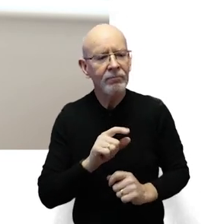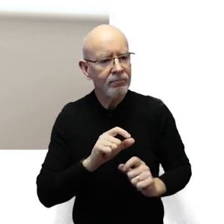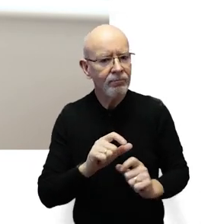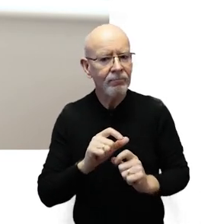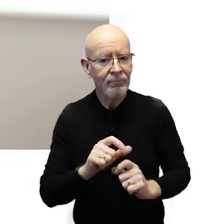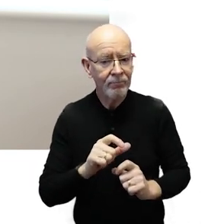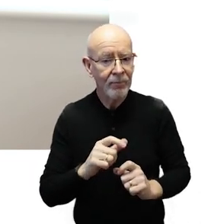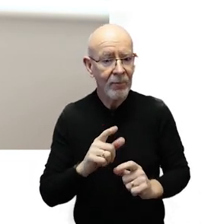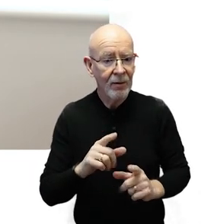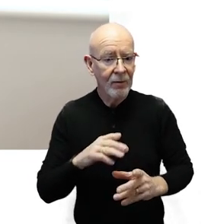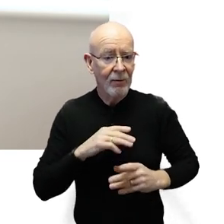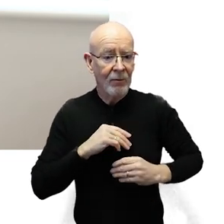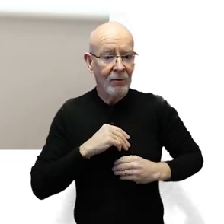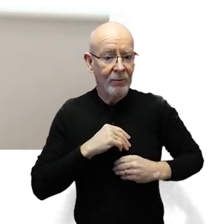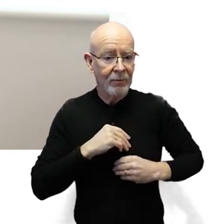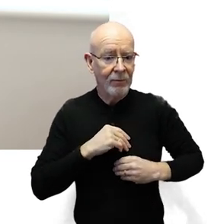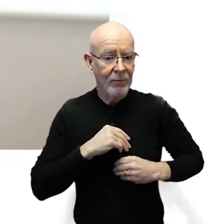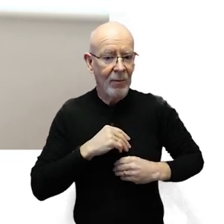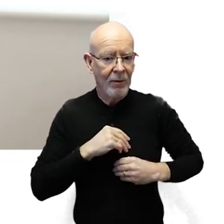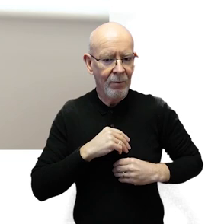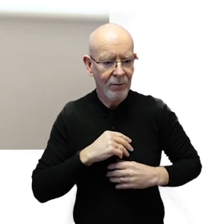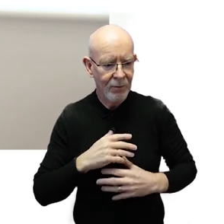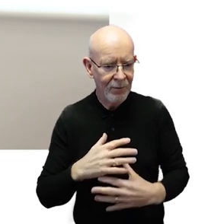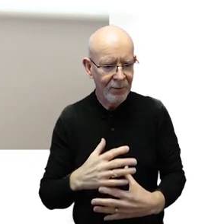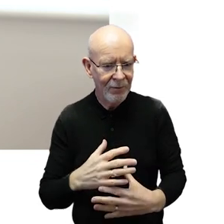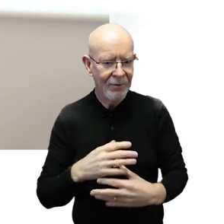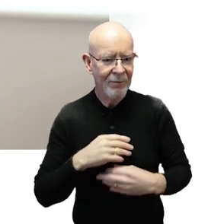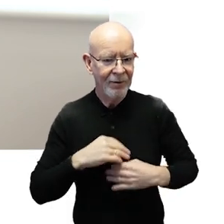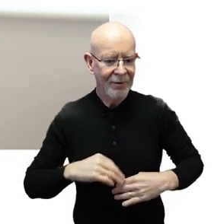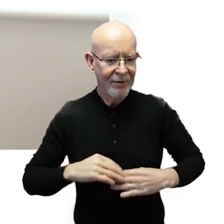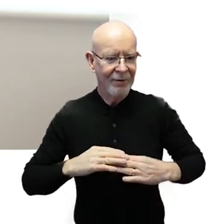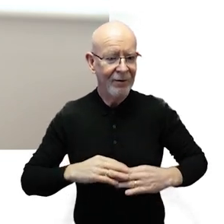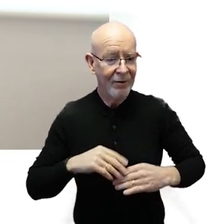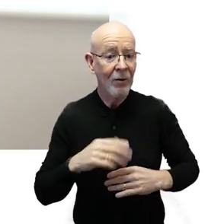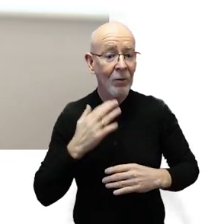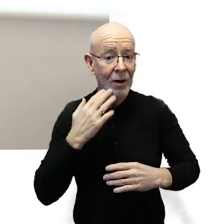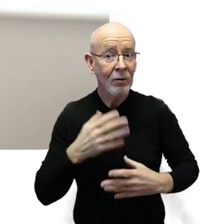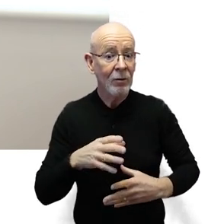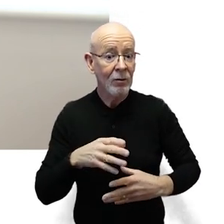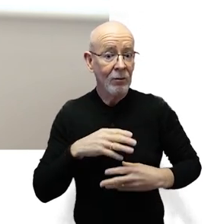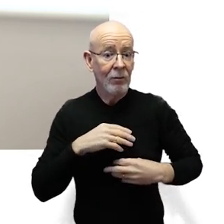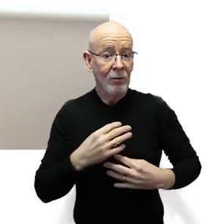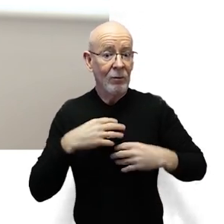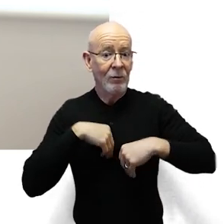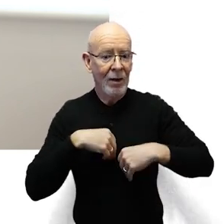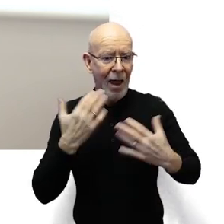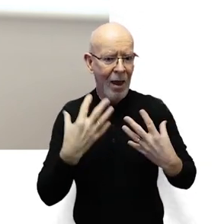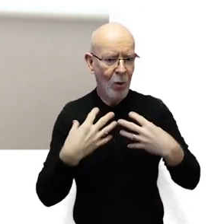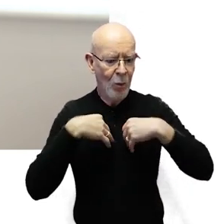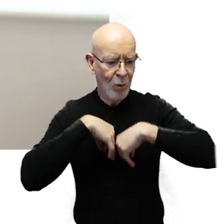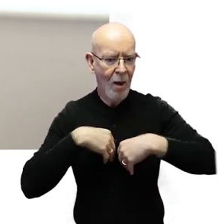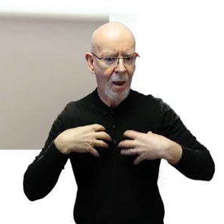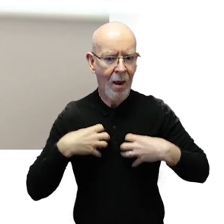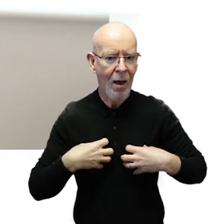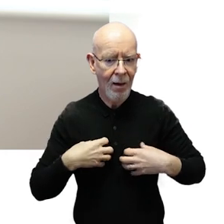constantly contract on inhalation and relax on exhalation. When it contracts, it causes air to be drawn into the